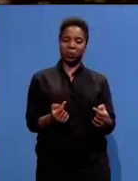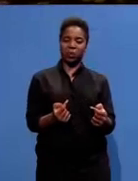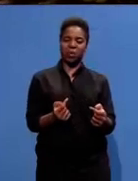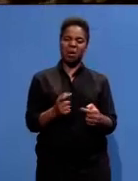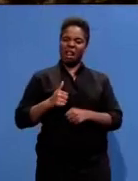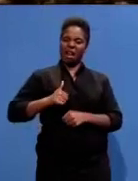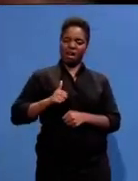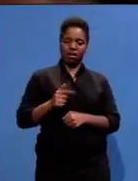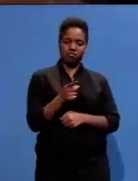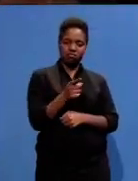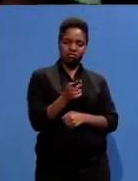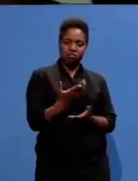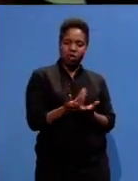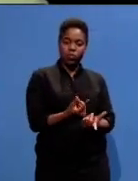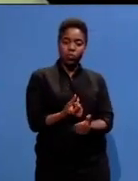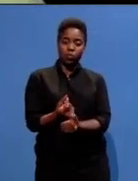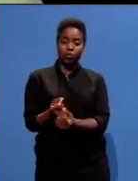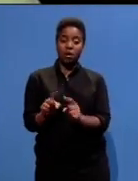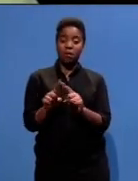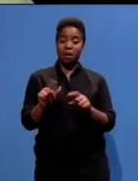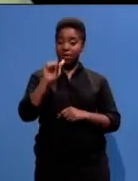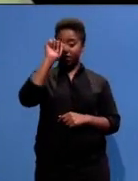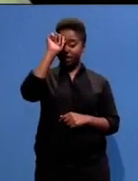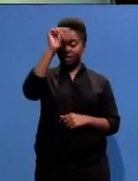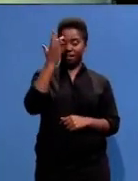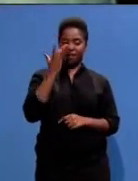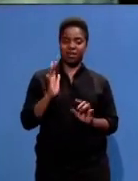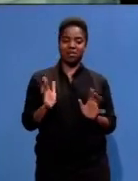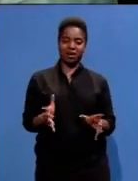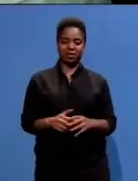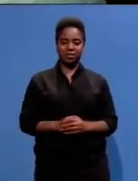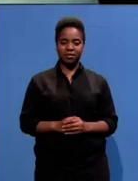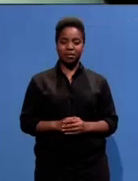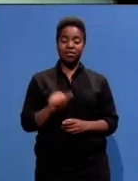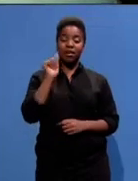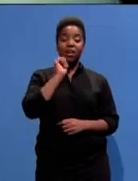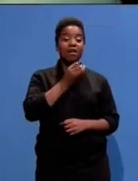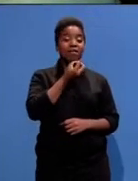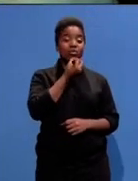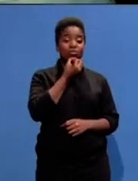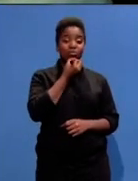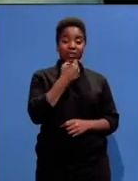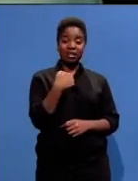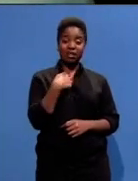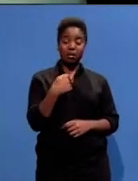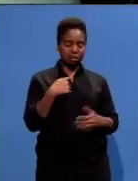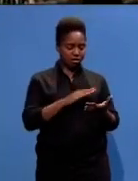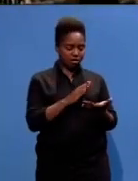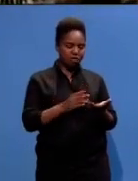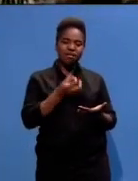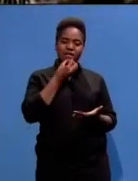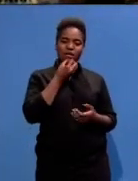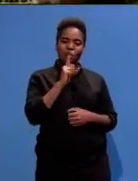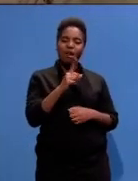were afforded but to coloured and Indian prisoners. So when it came to food, I got caught a loaf of bread every